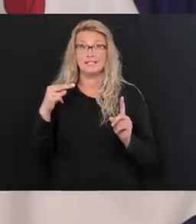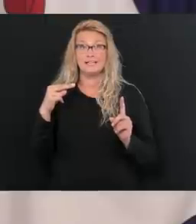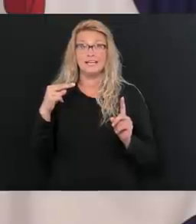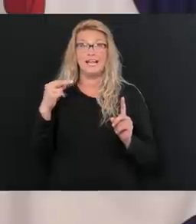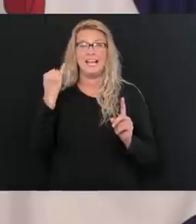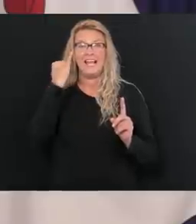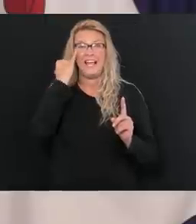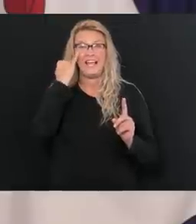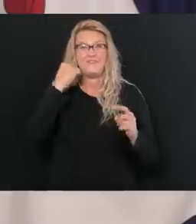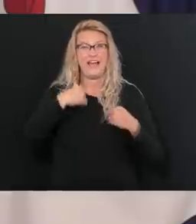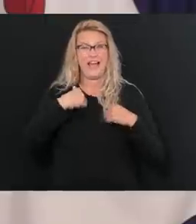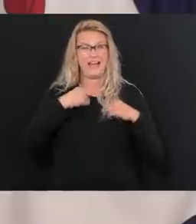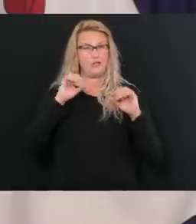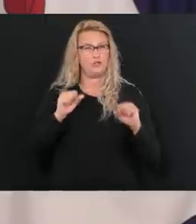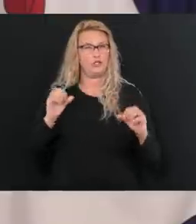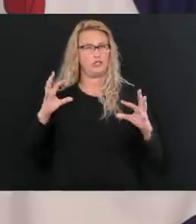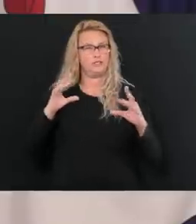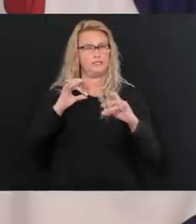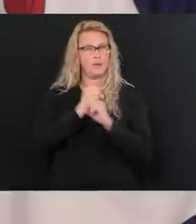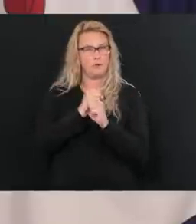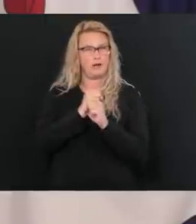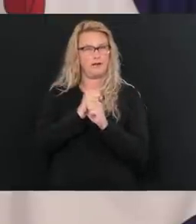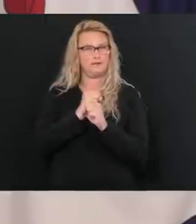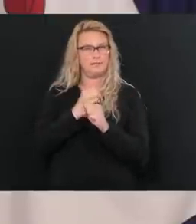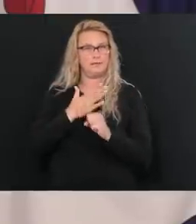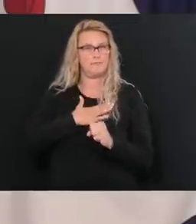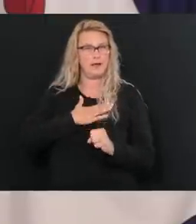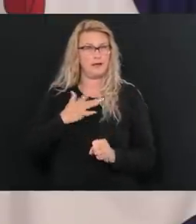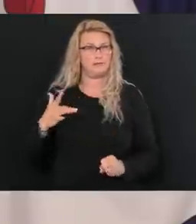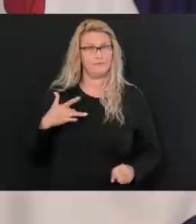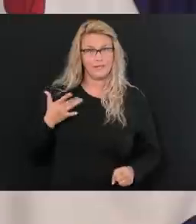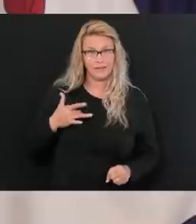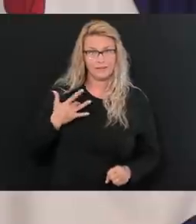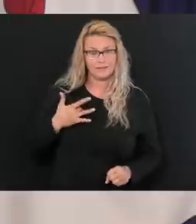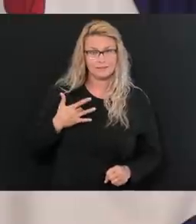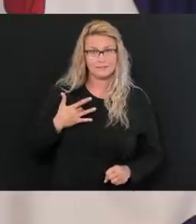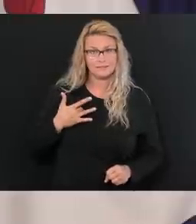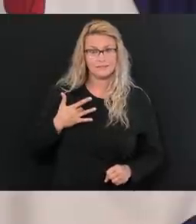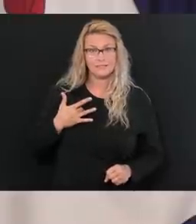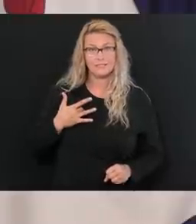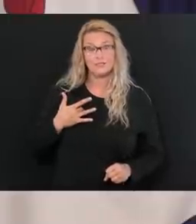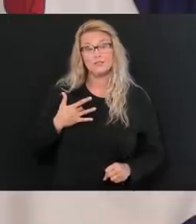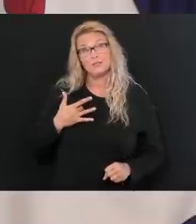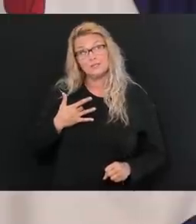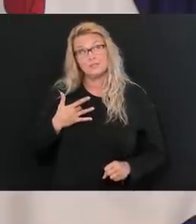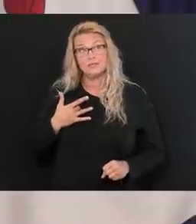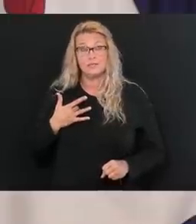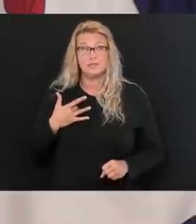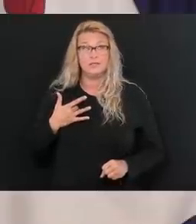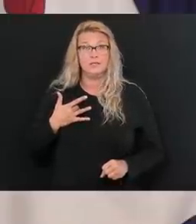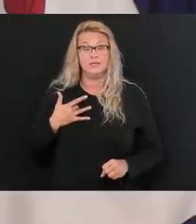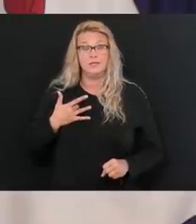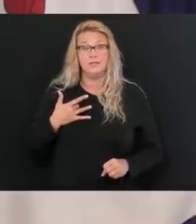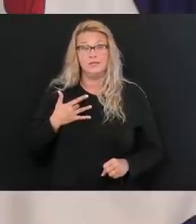summarize my feelings, my feelings are just this, you know, Paul, uh,